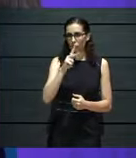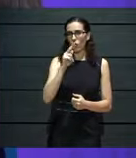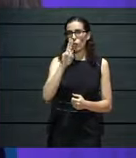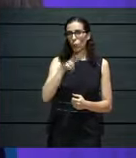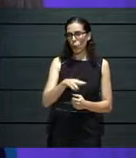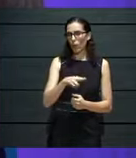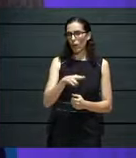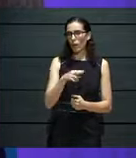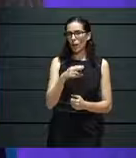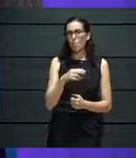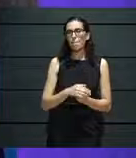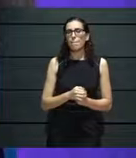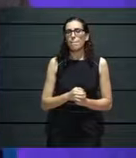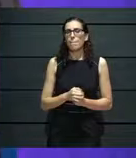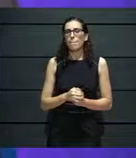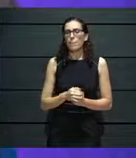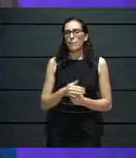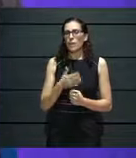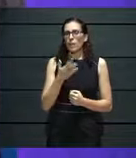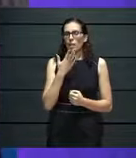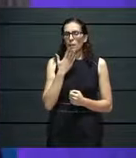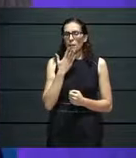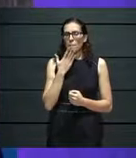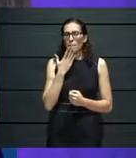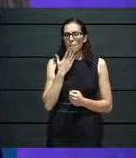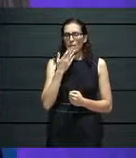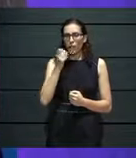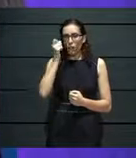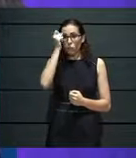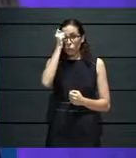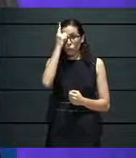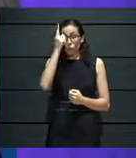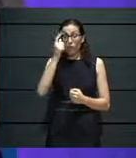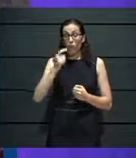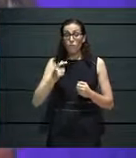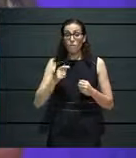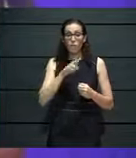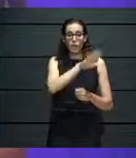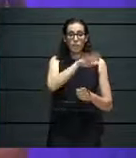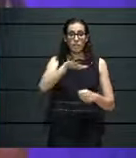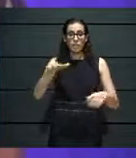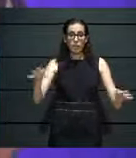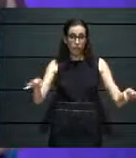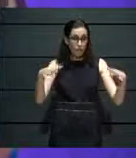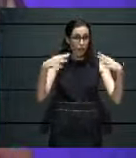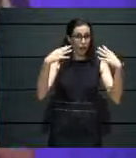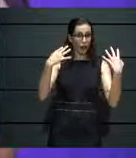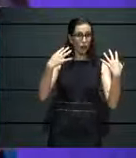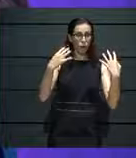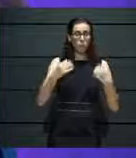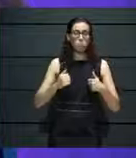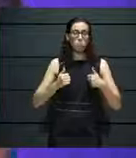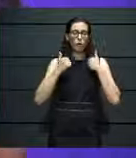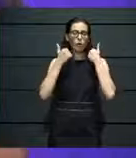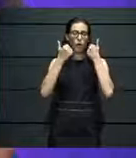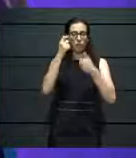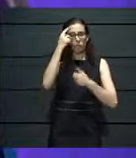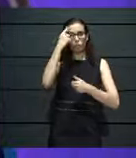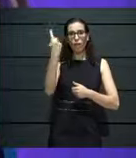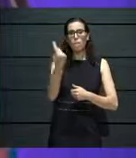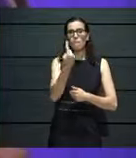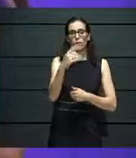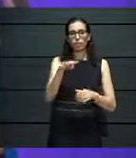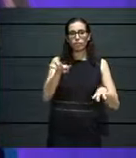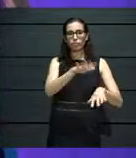project, we're mentioning about knowing your audiences, it's important, because if you are, in this case, if you are tapping into